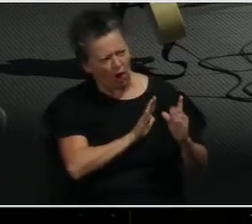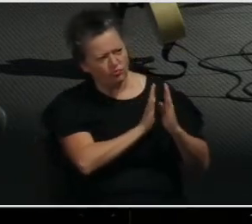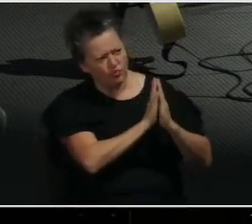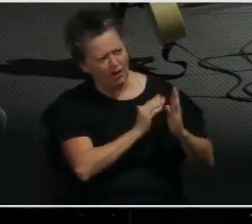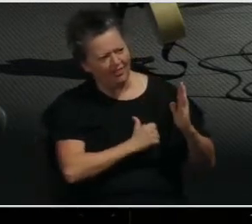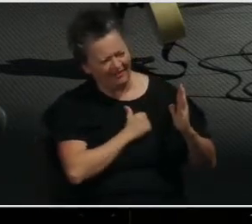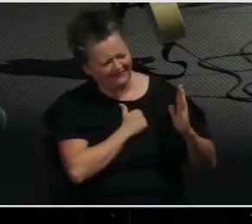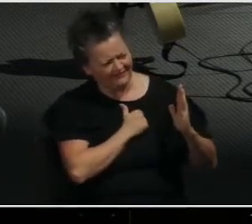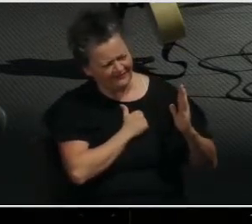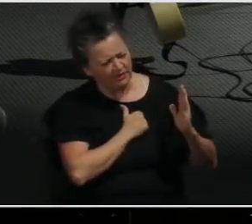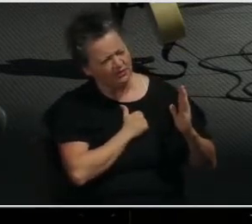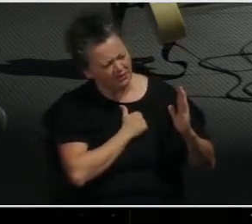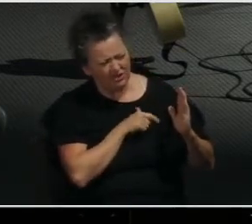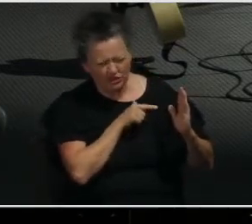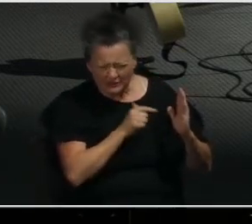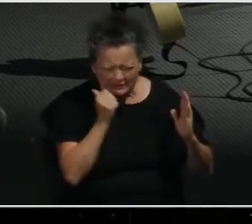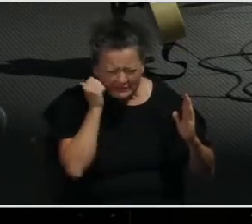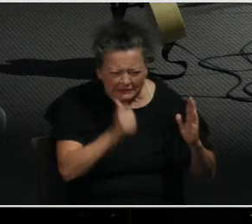And I wonder